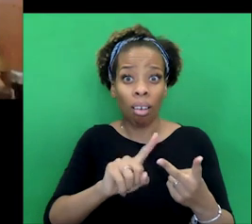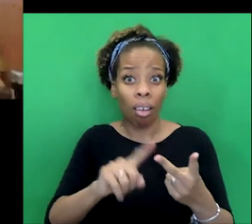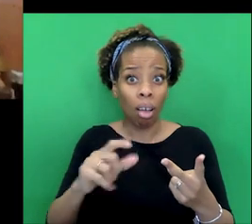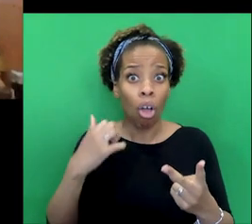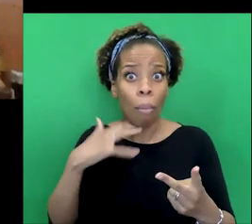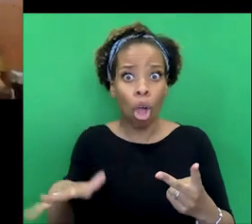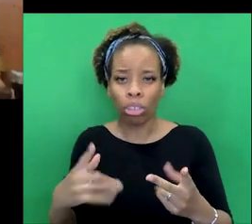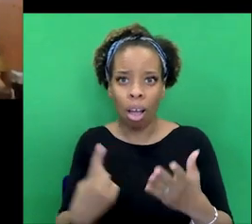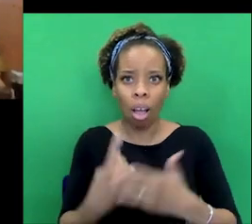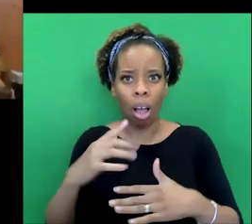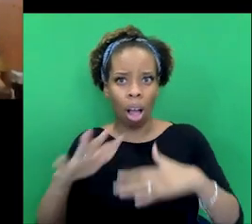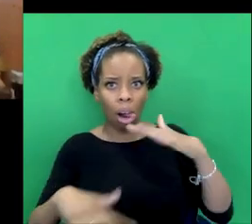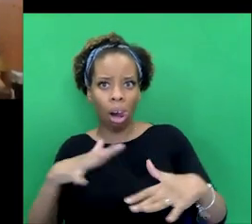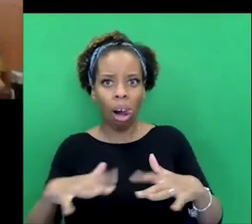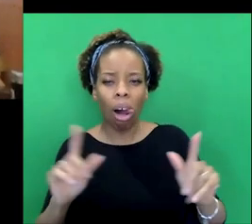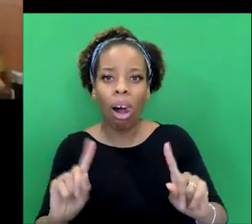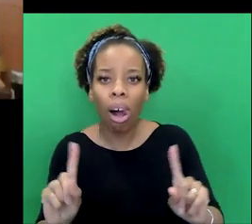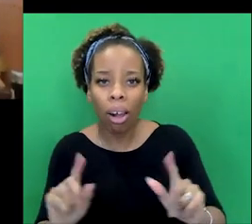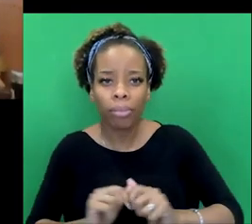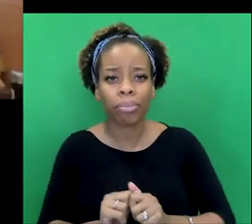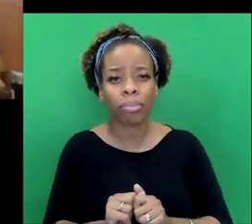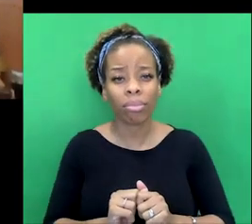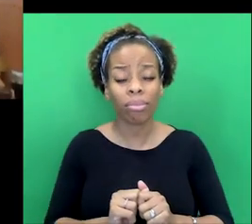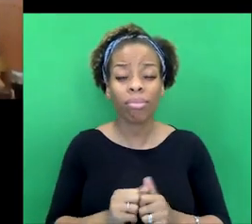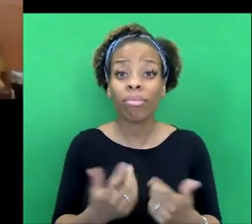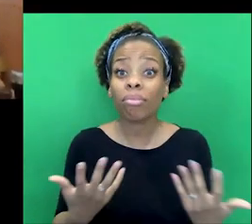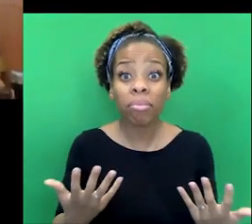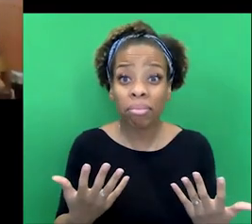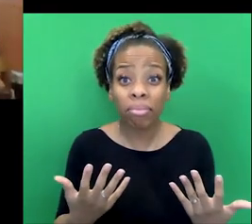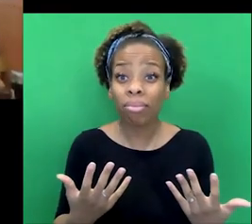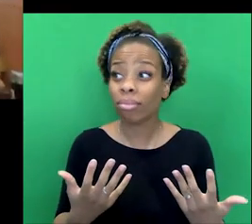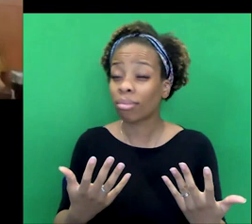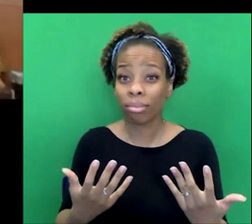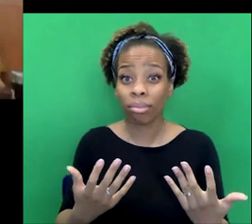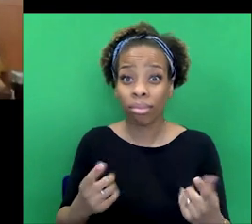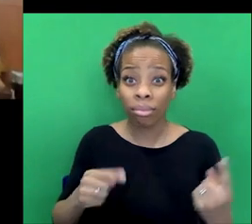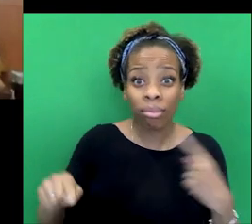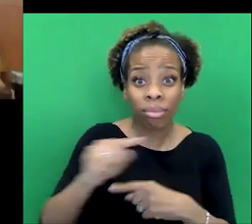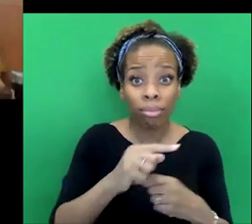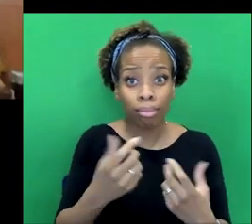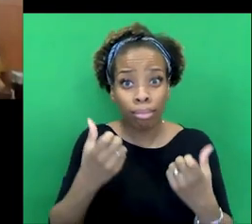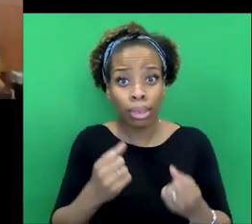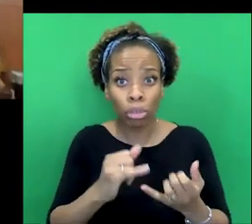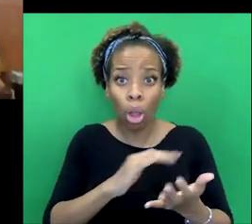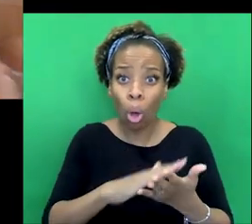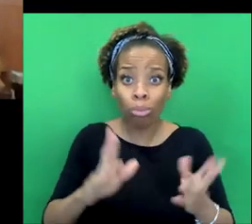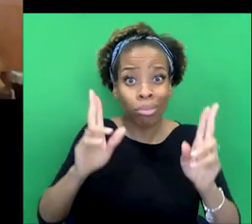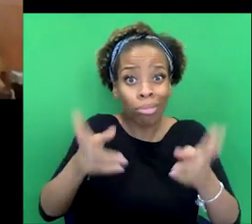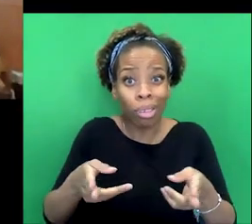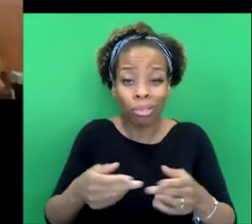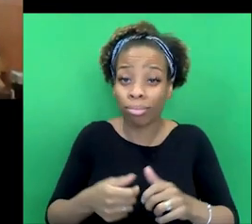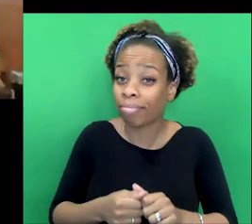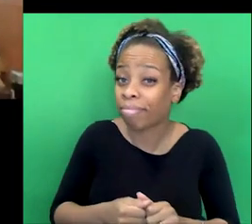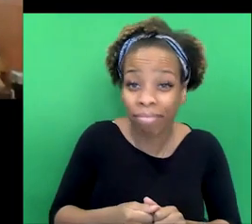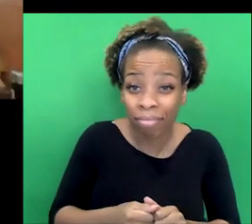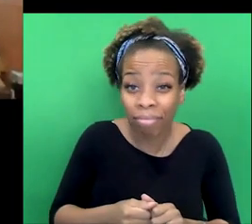off. But, you know, nobody is prepared to accept that Holmes is dead. Clark's in the city